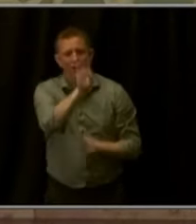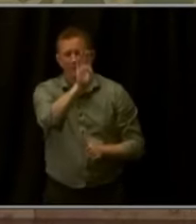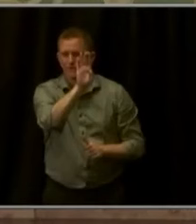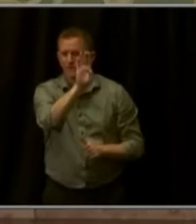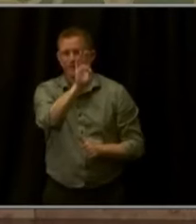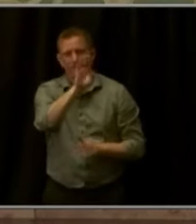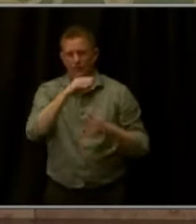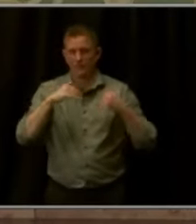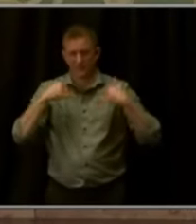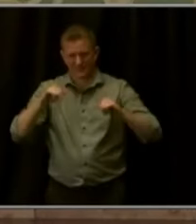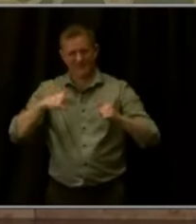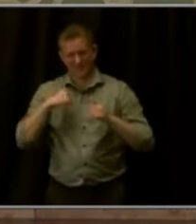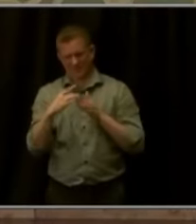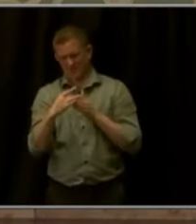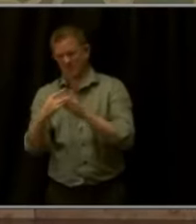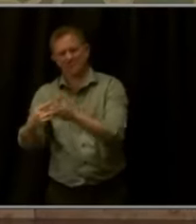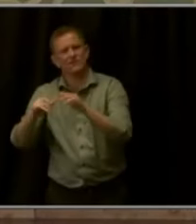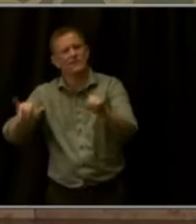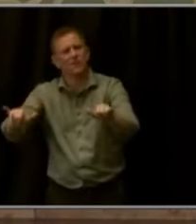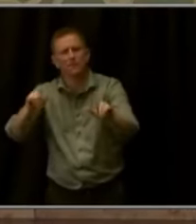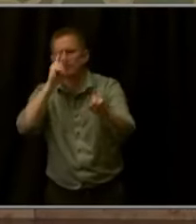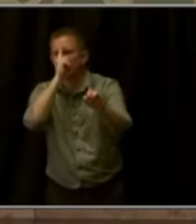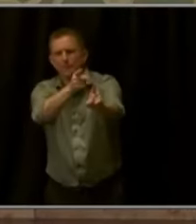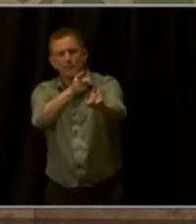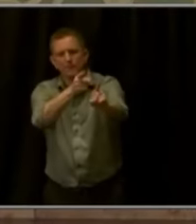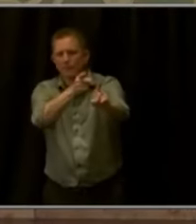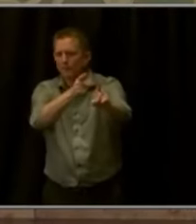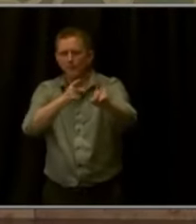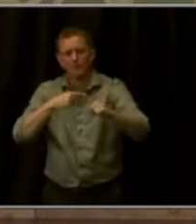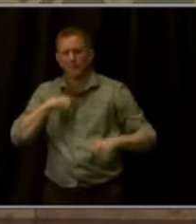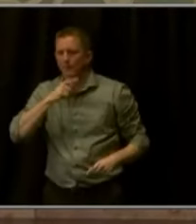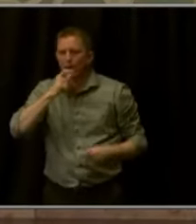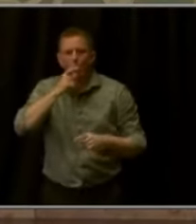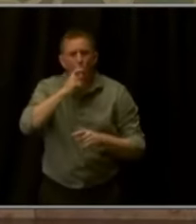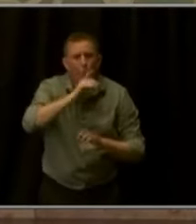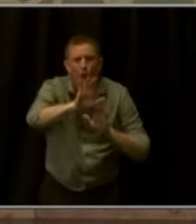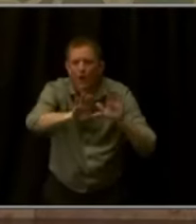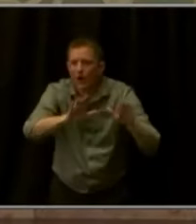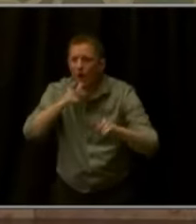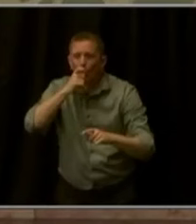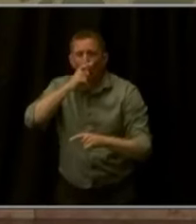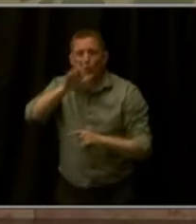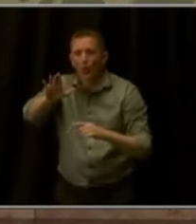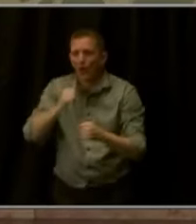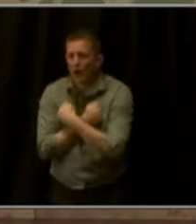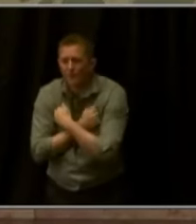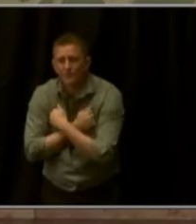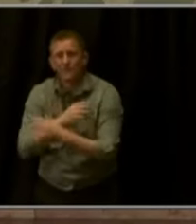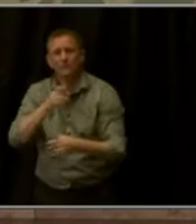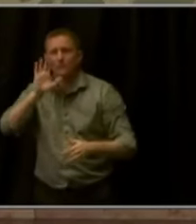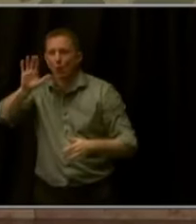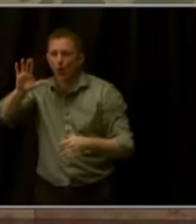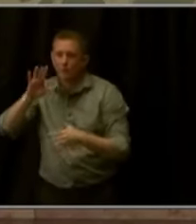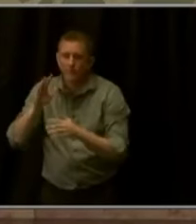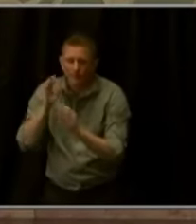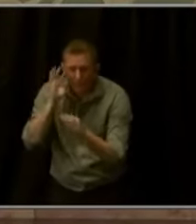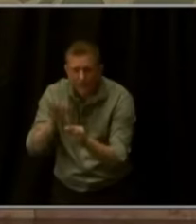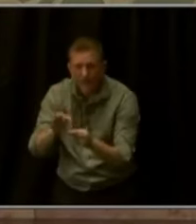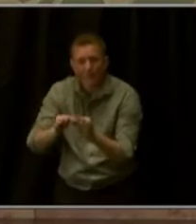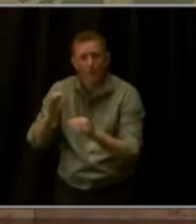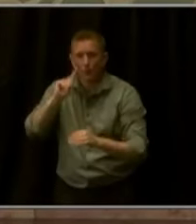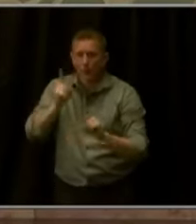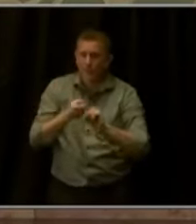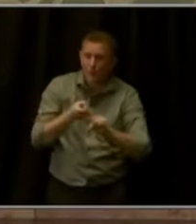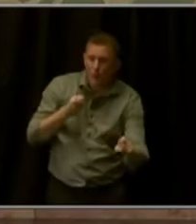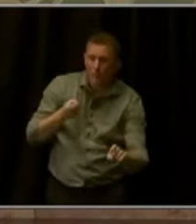mission today. No matter who you are, no matter who you love, no matter your faith, where you came from, what you look like,